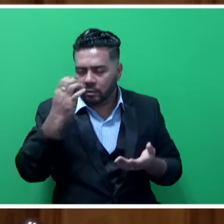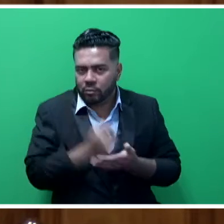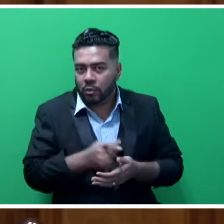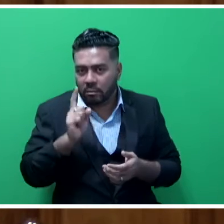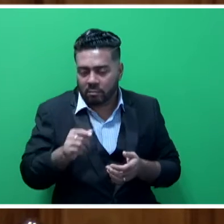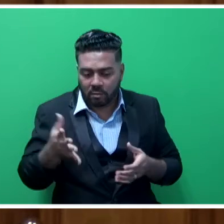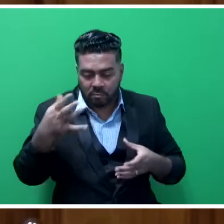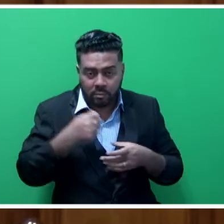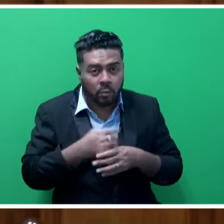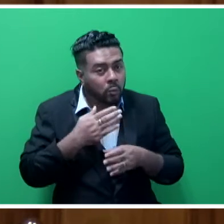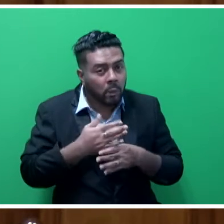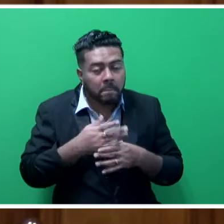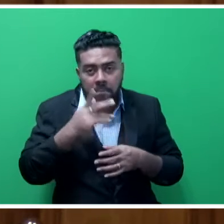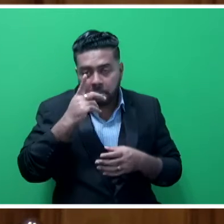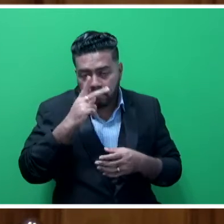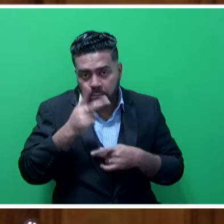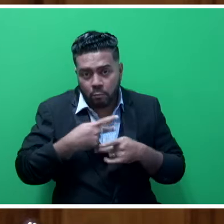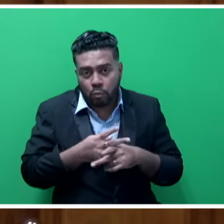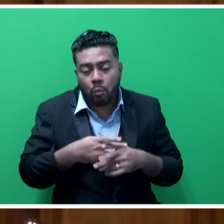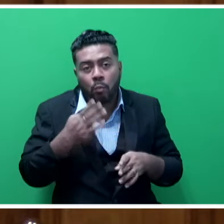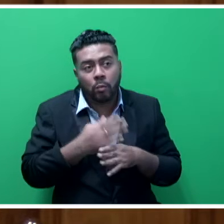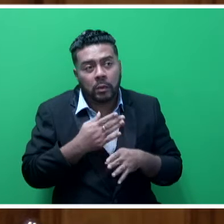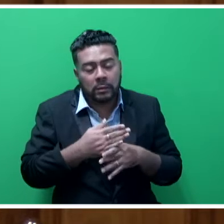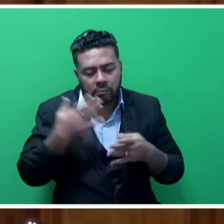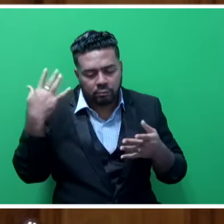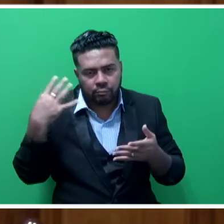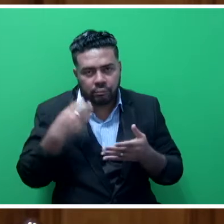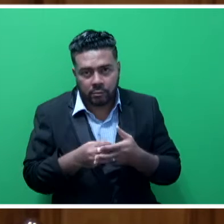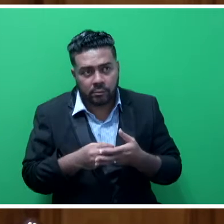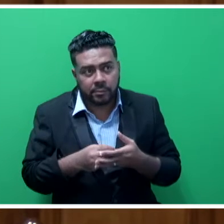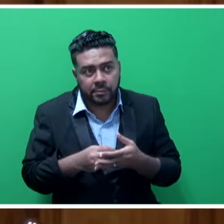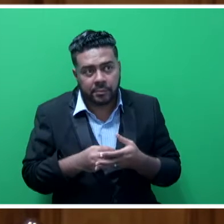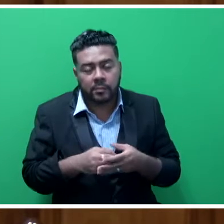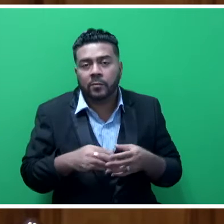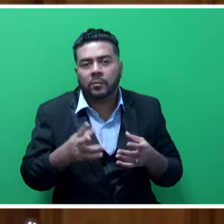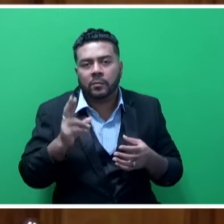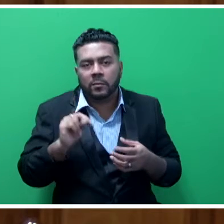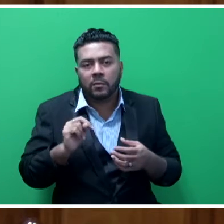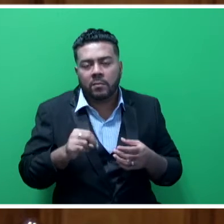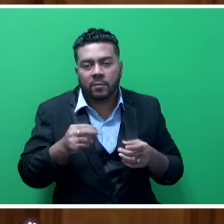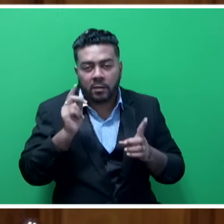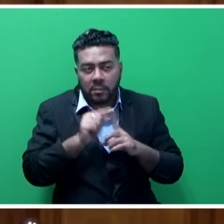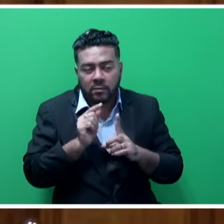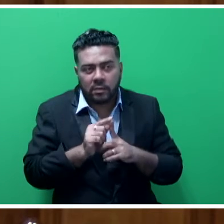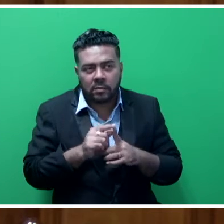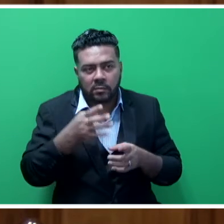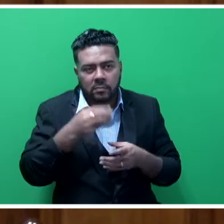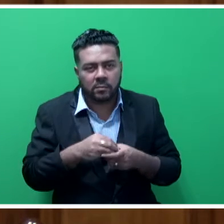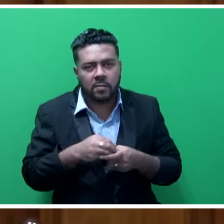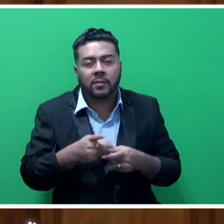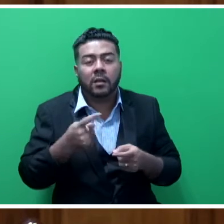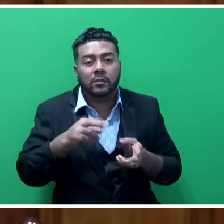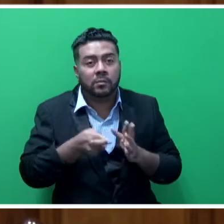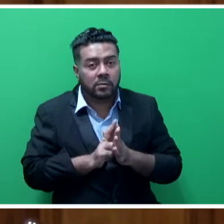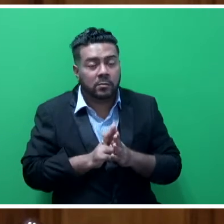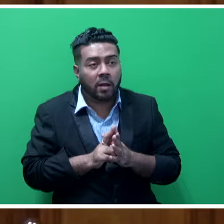contractors, produce works of quality and accuracy of detail to the requirements of the specifications and drains. And in relation,